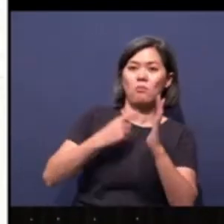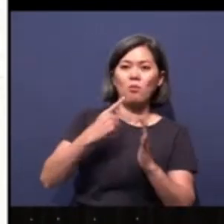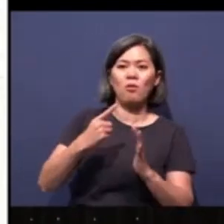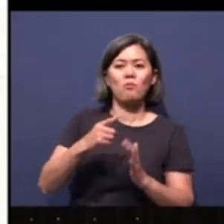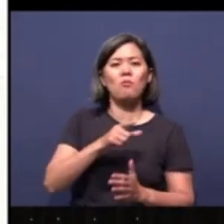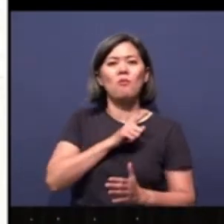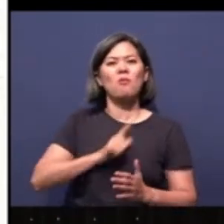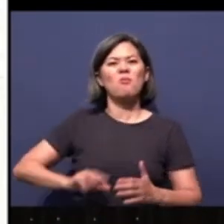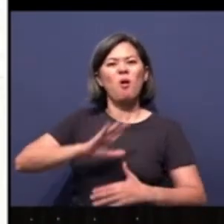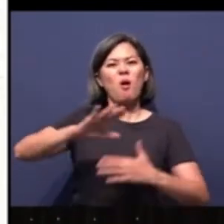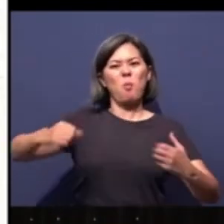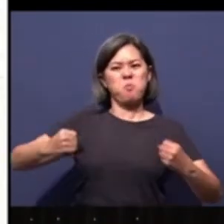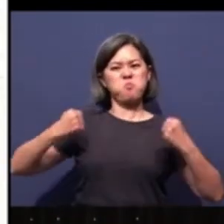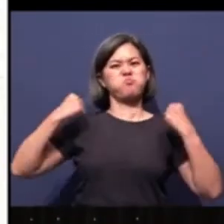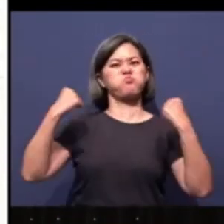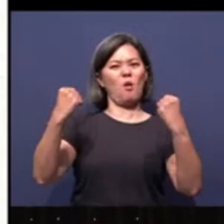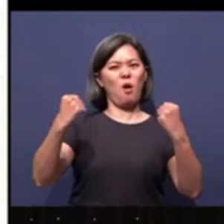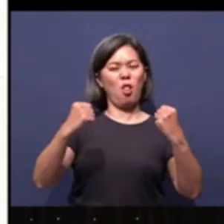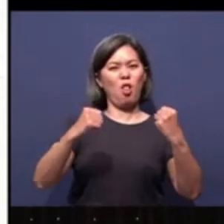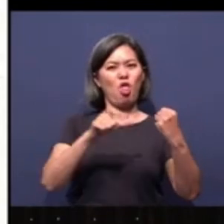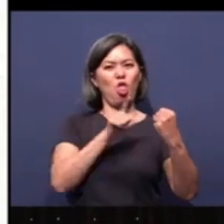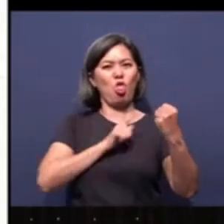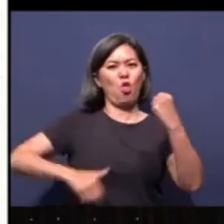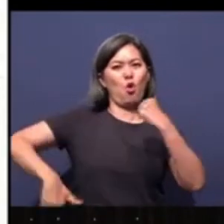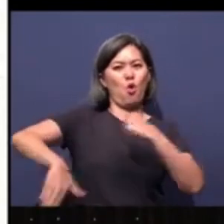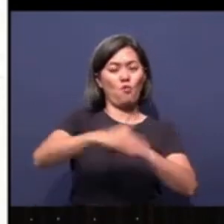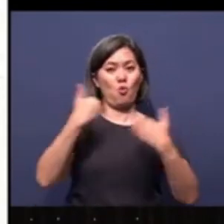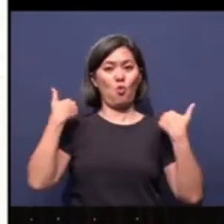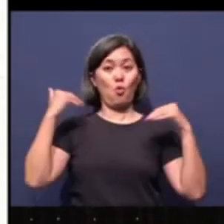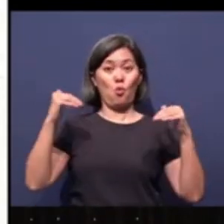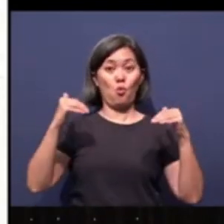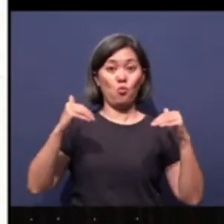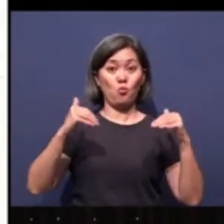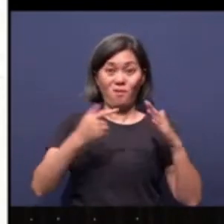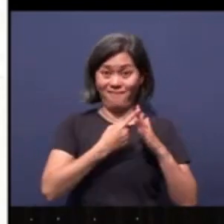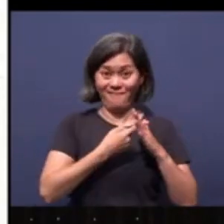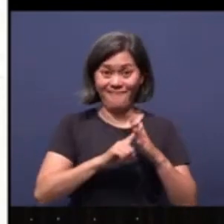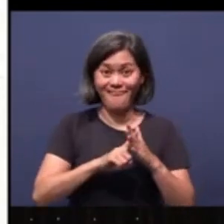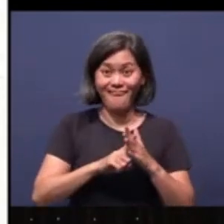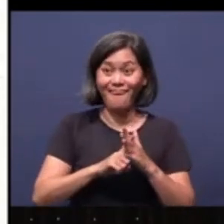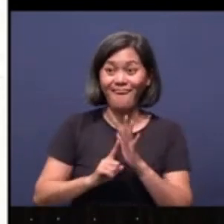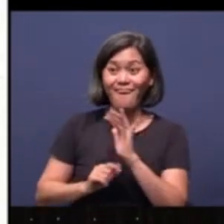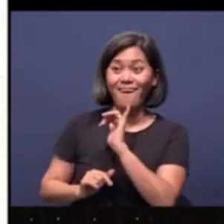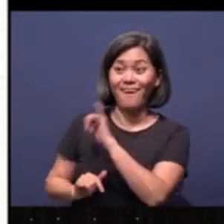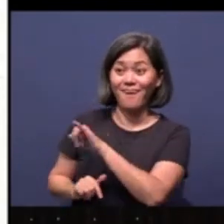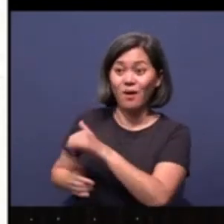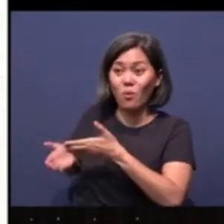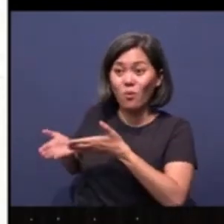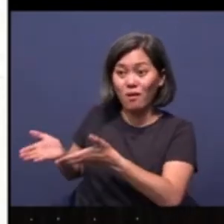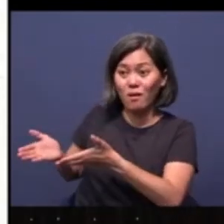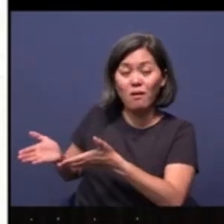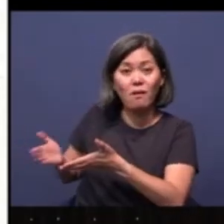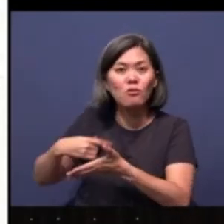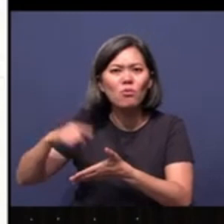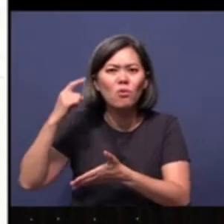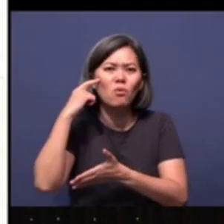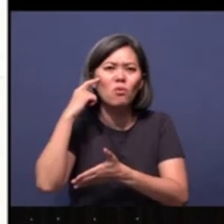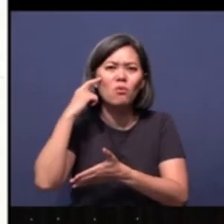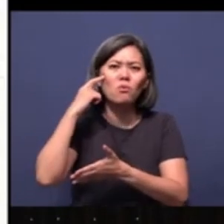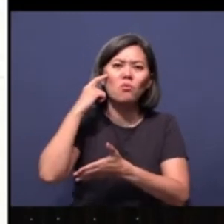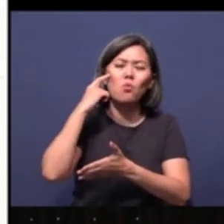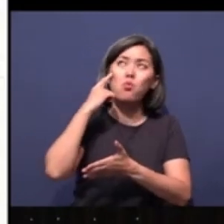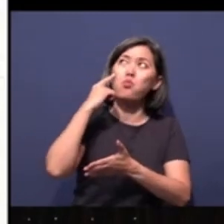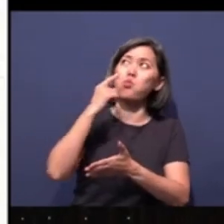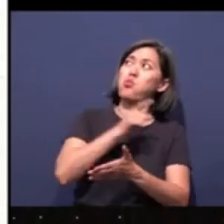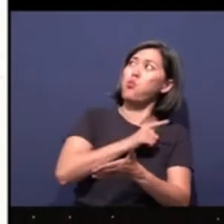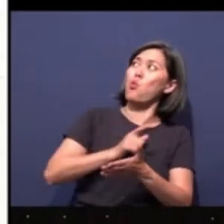Lord Almighty, the Lord of hosts. That's how it all begins. So you think about this, this is the Lord Almighty,